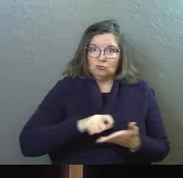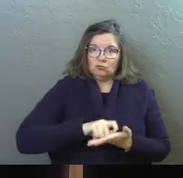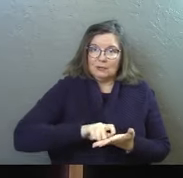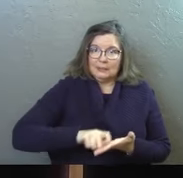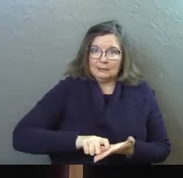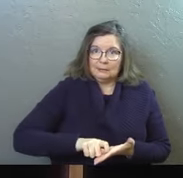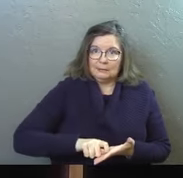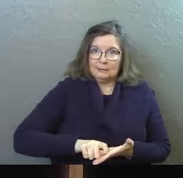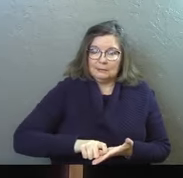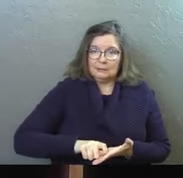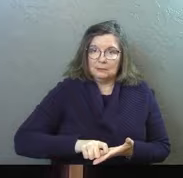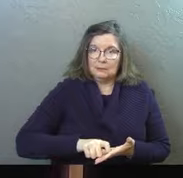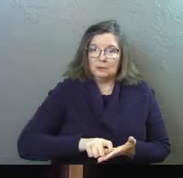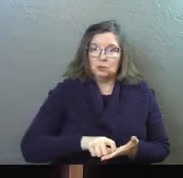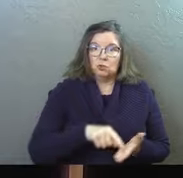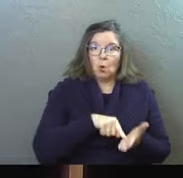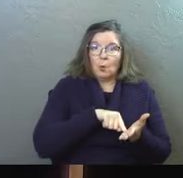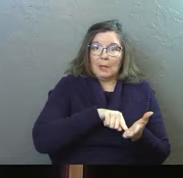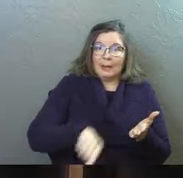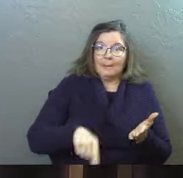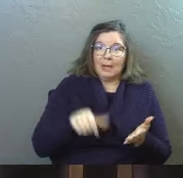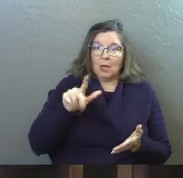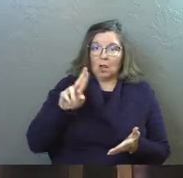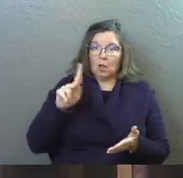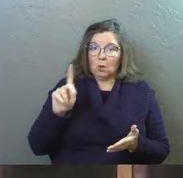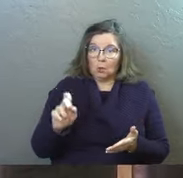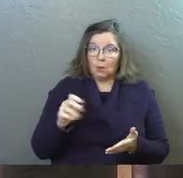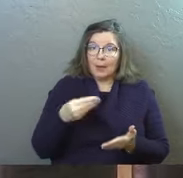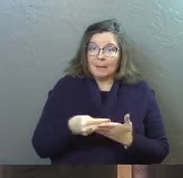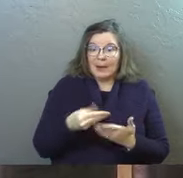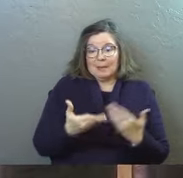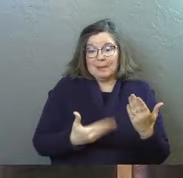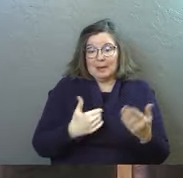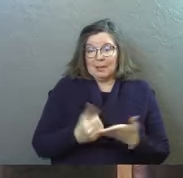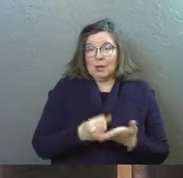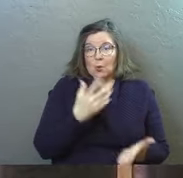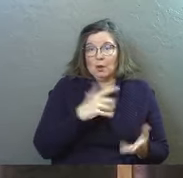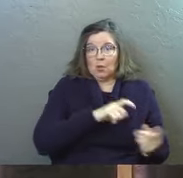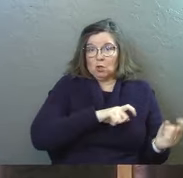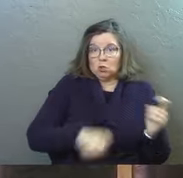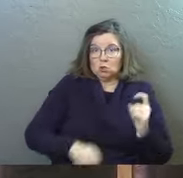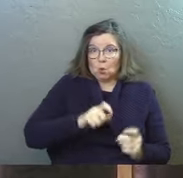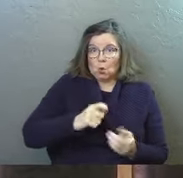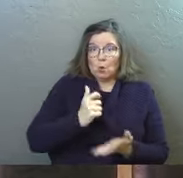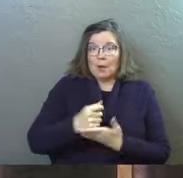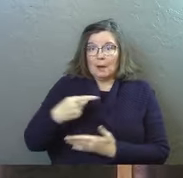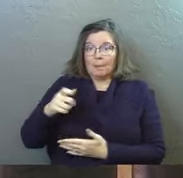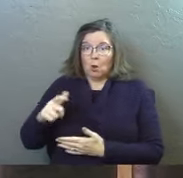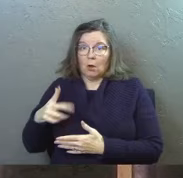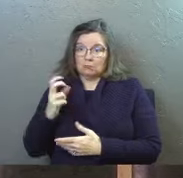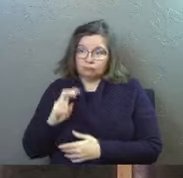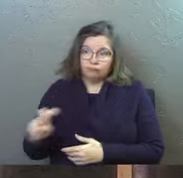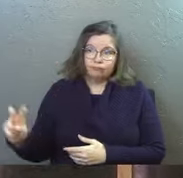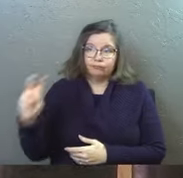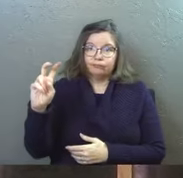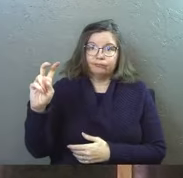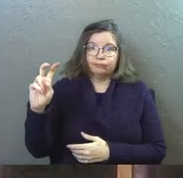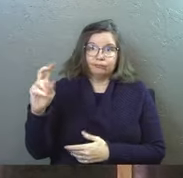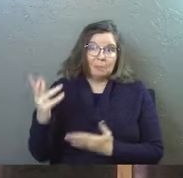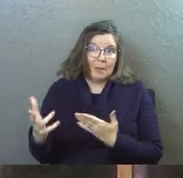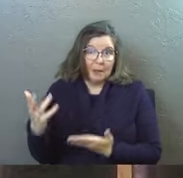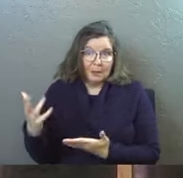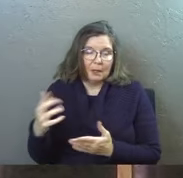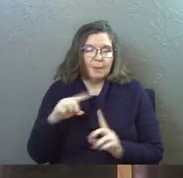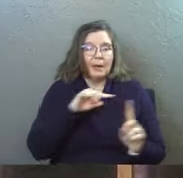written. And so he paid Luke money. He might have even been a wealthy donor who helped Paul take his journeys in the first